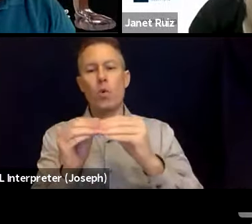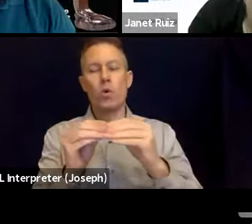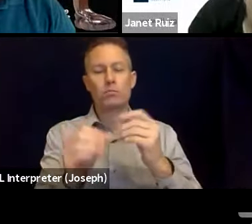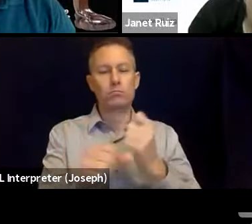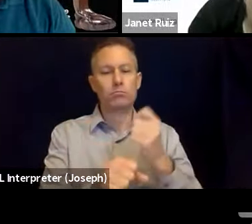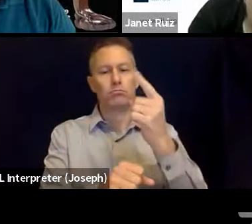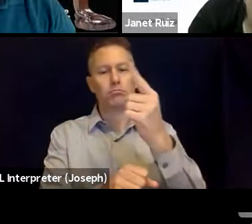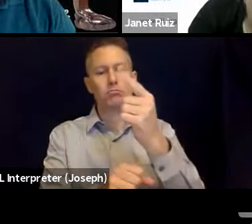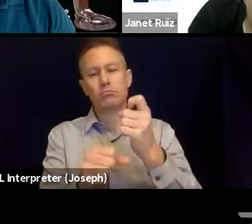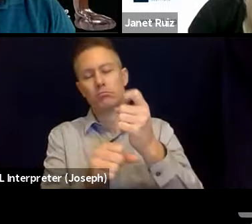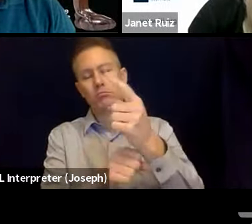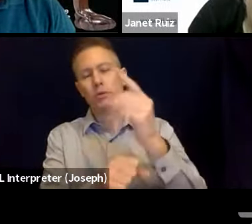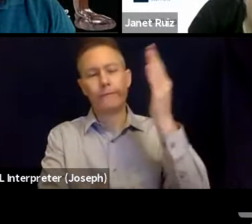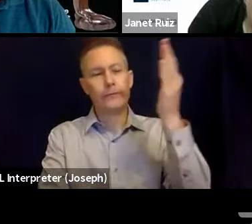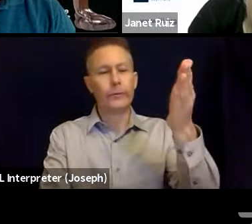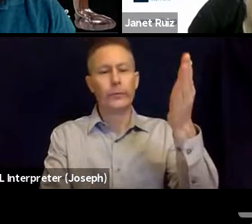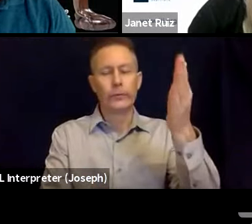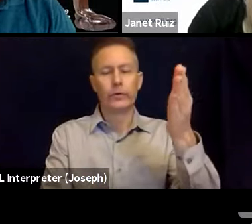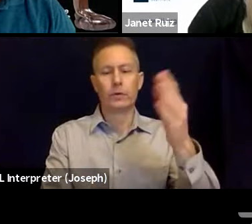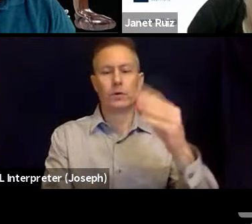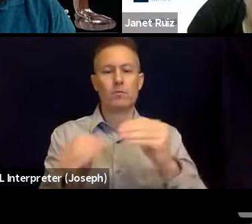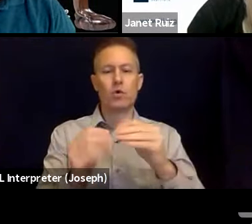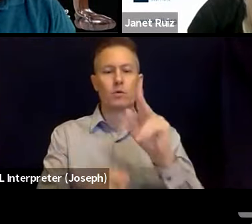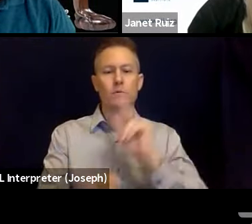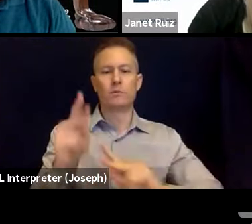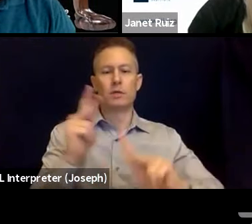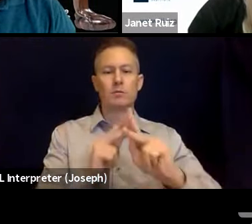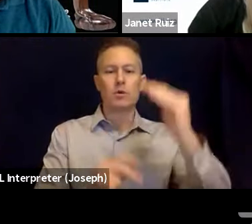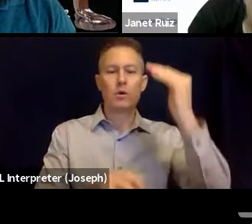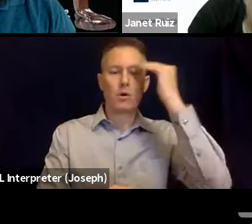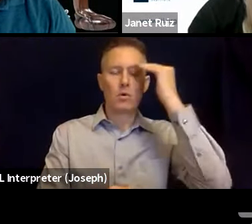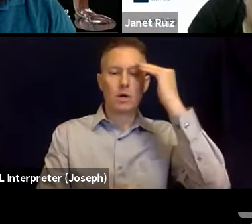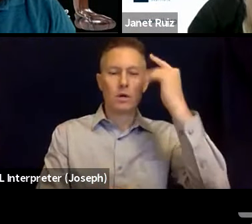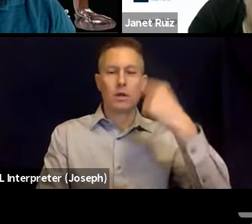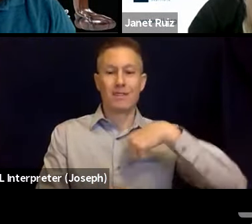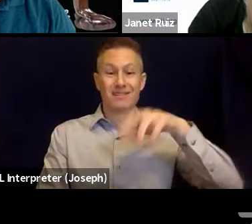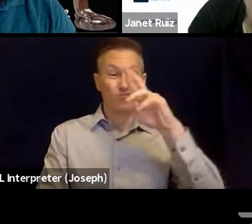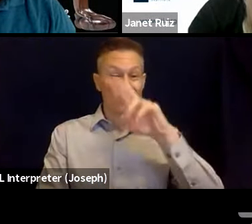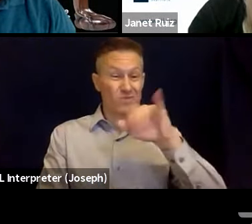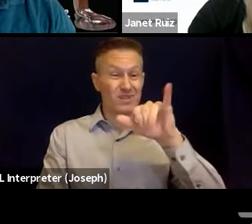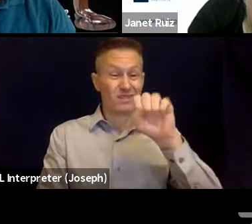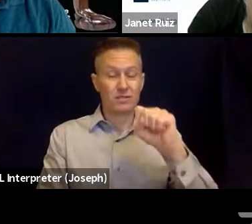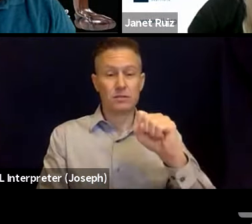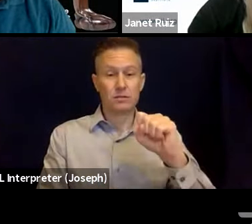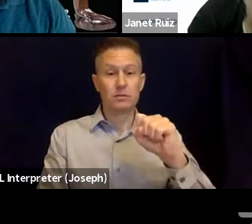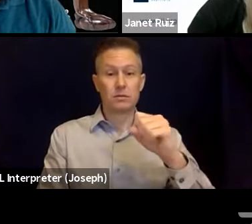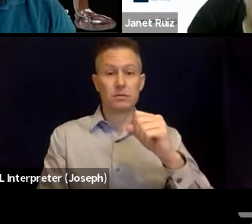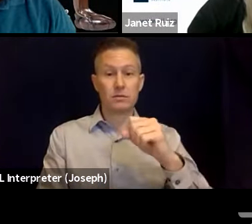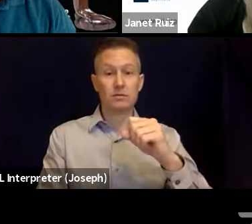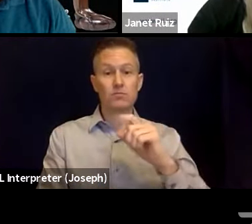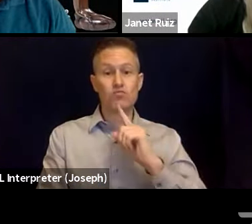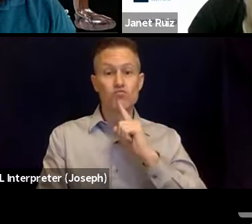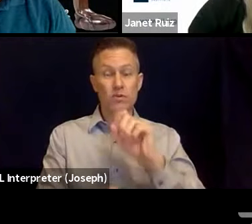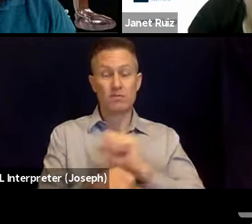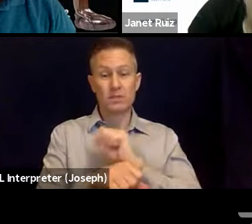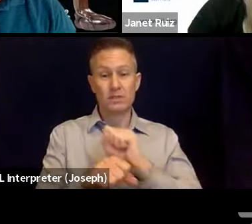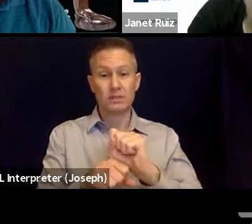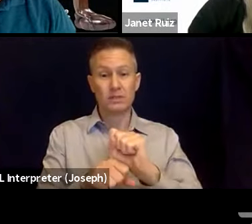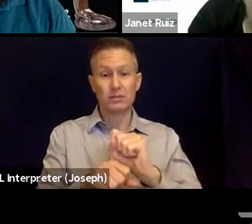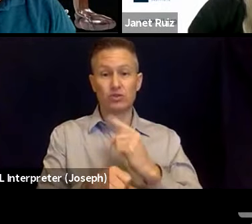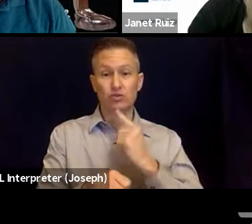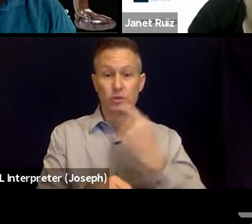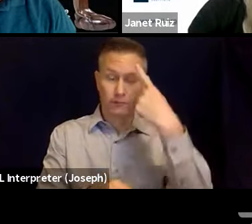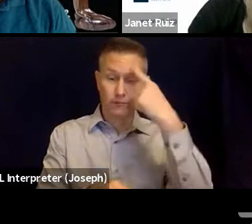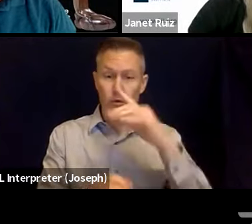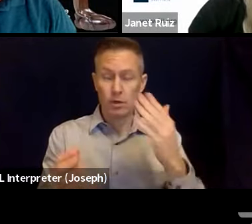the coming years as more people become aware that this risk is a reality for Californians. And